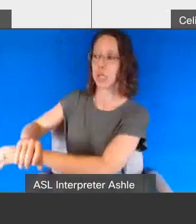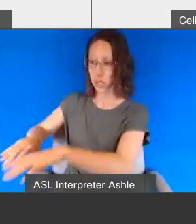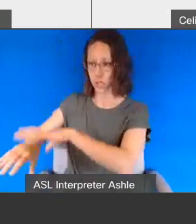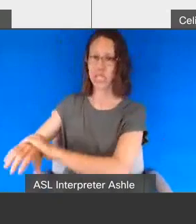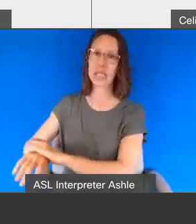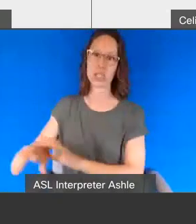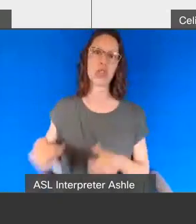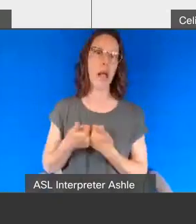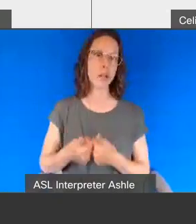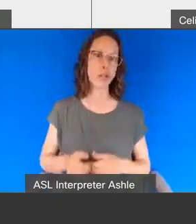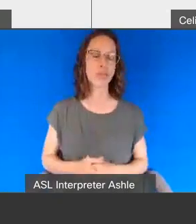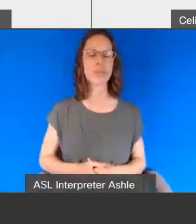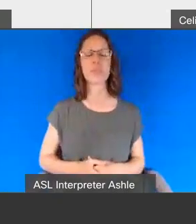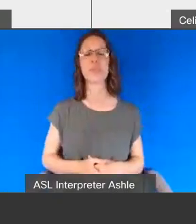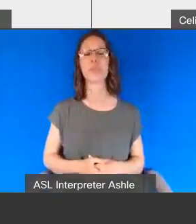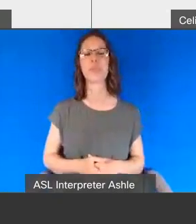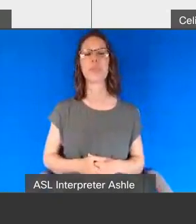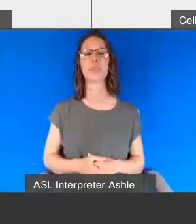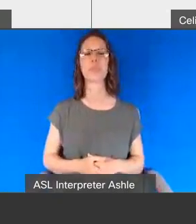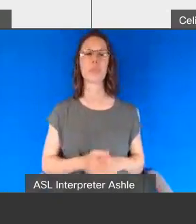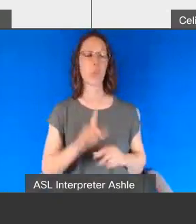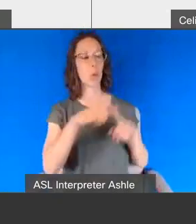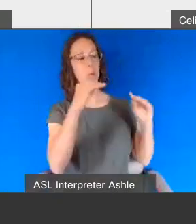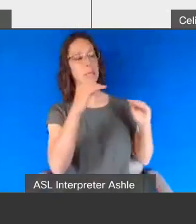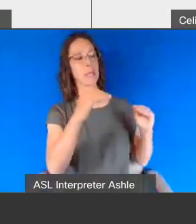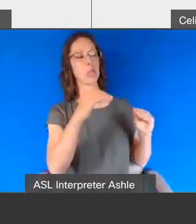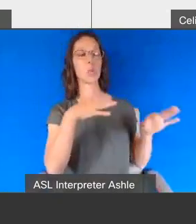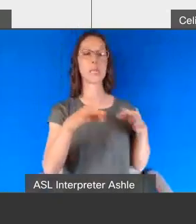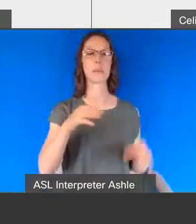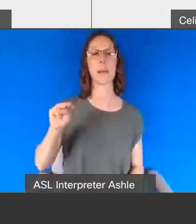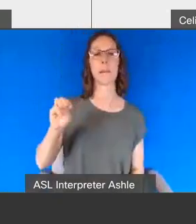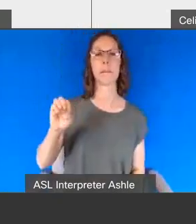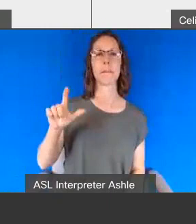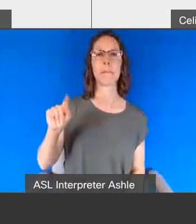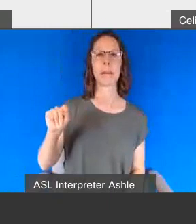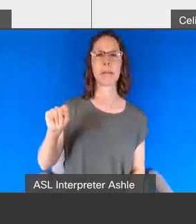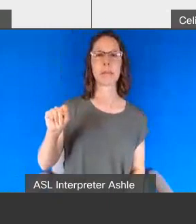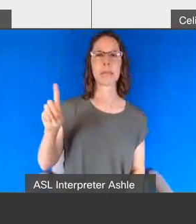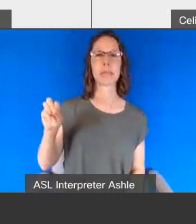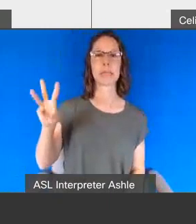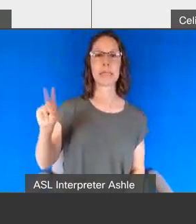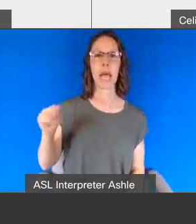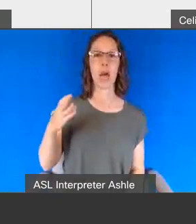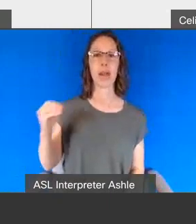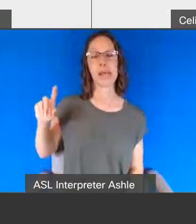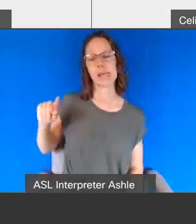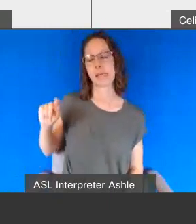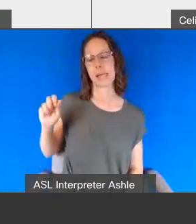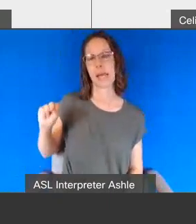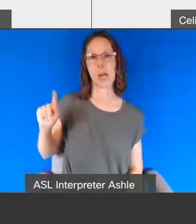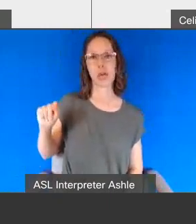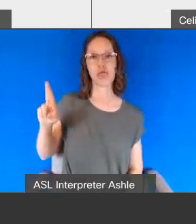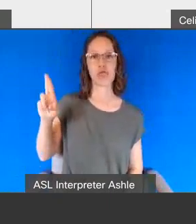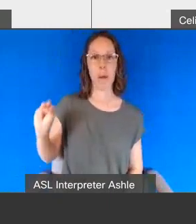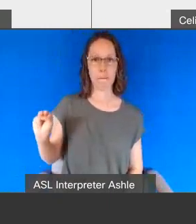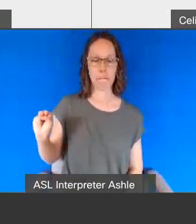also explain to them the difference between a meltdown and a tantrum if a young person is in a store